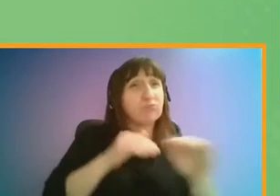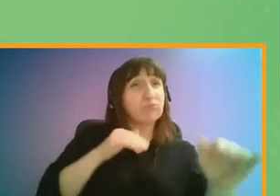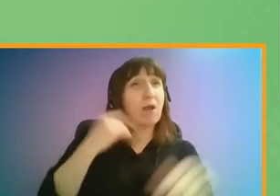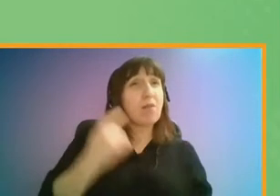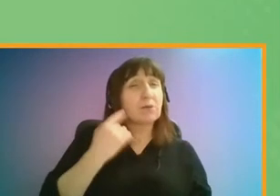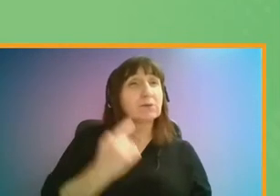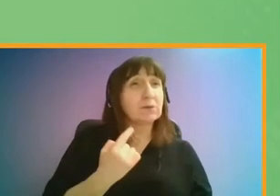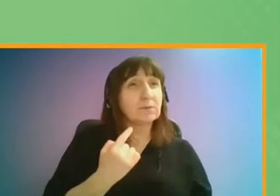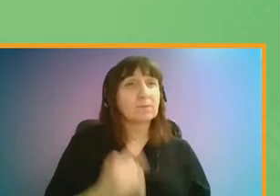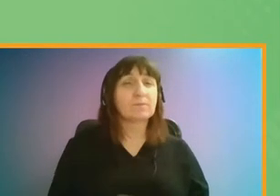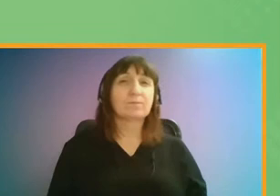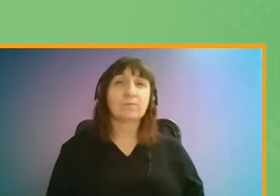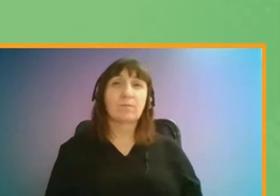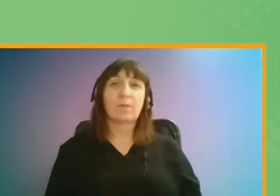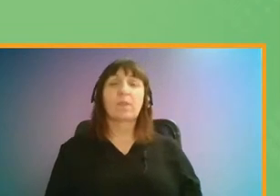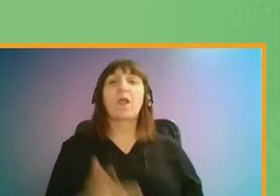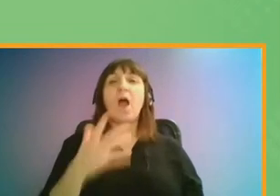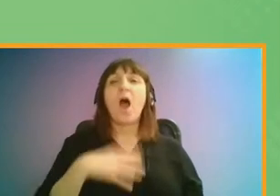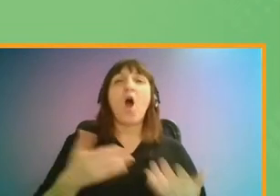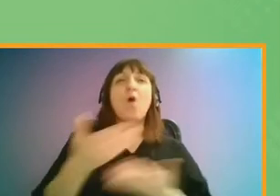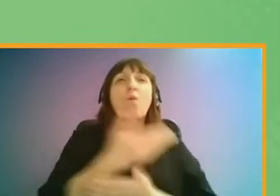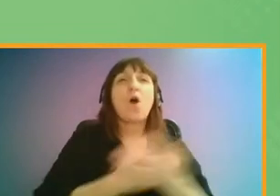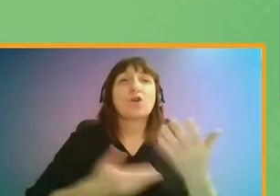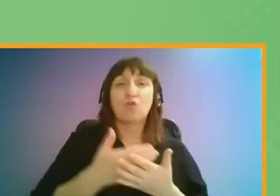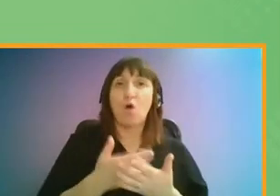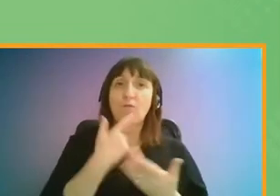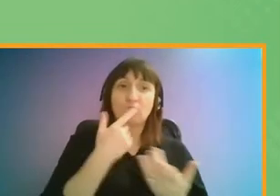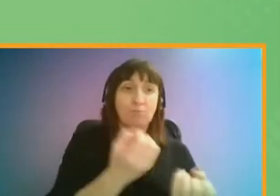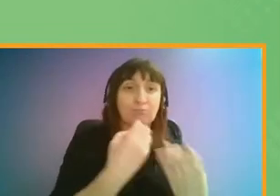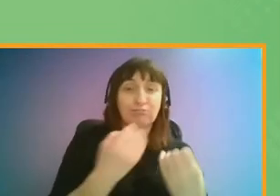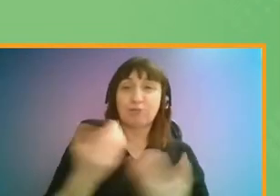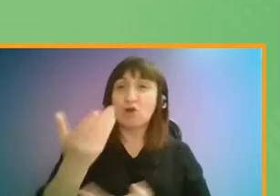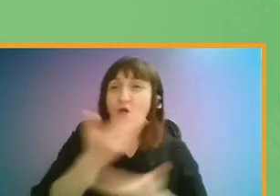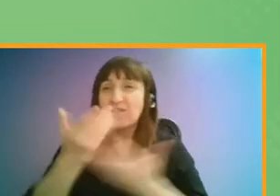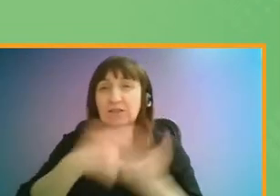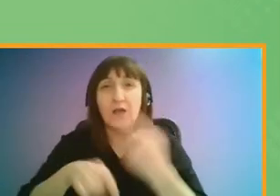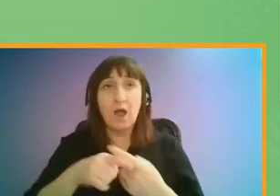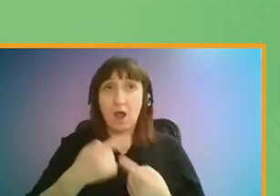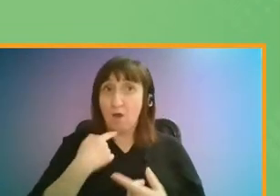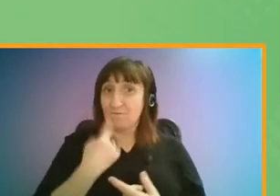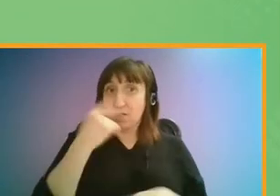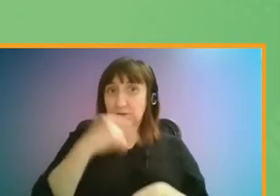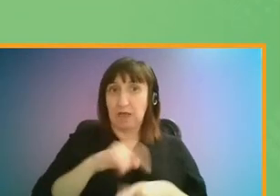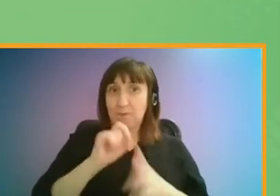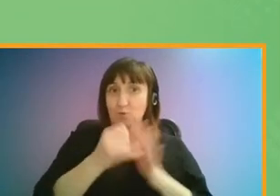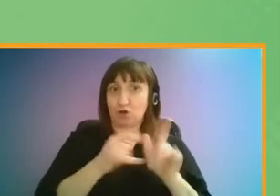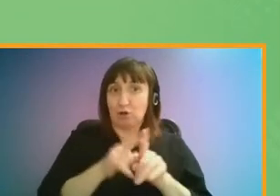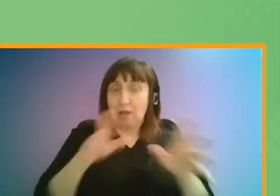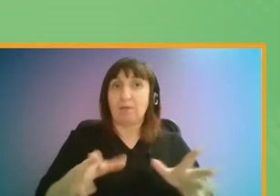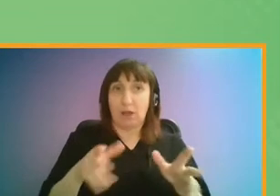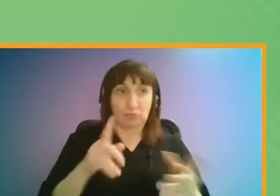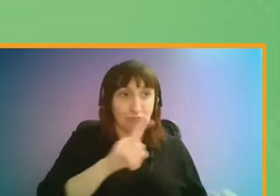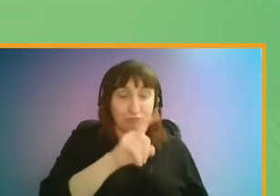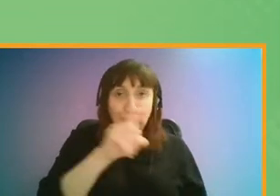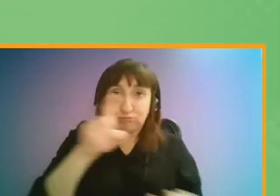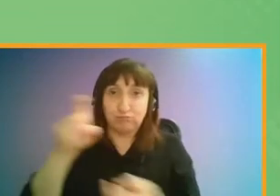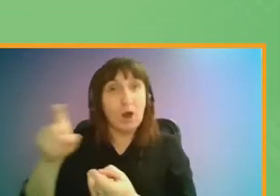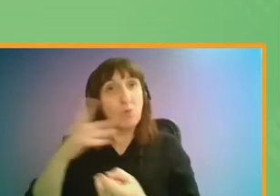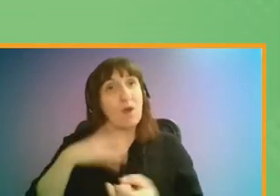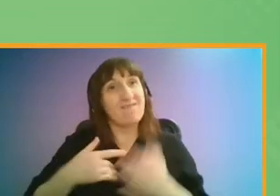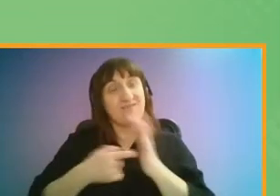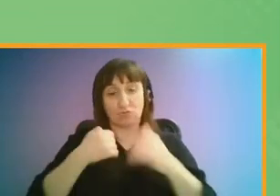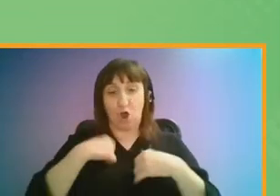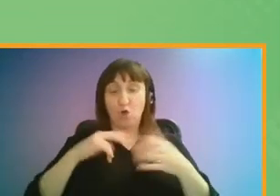I'll now talk about the conversations we had and written submissions we received. We've not run a project quite like this before, but we felt it was important for us, as an